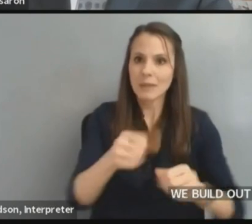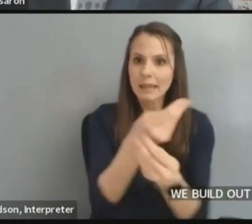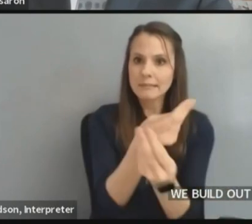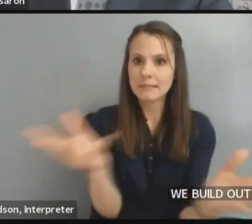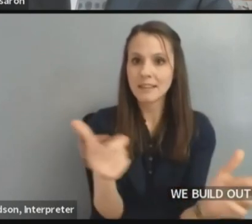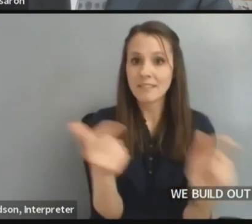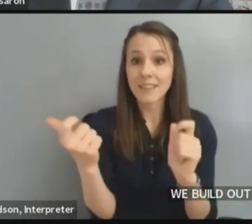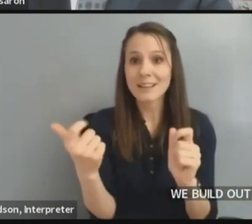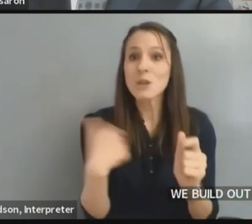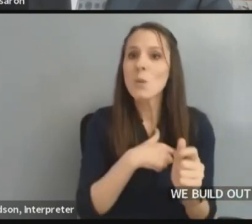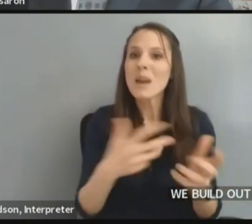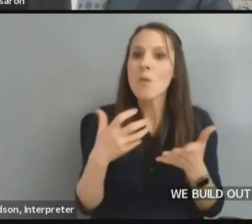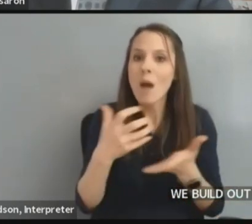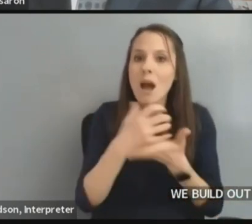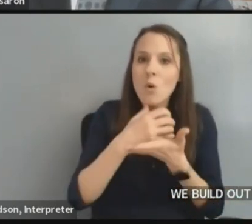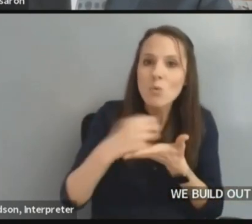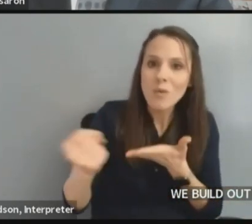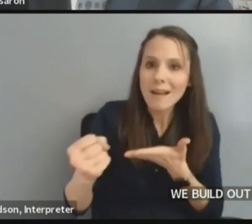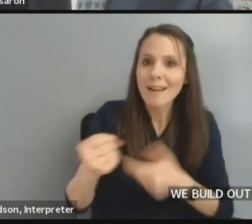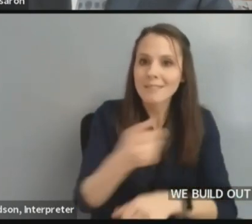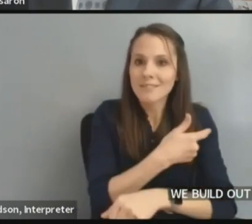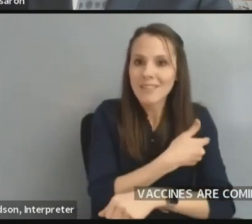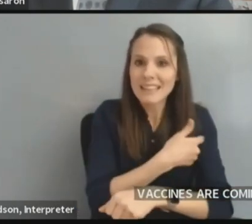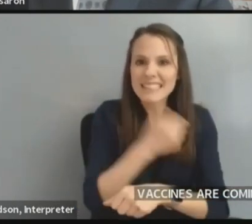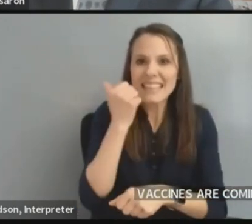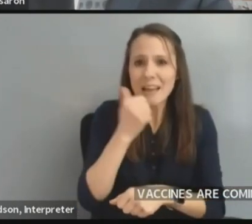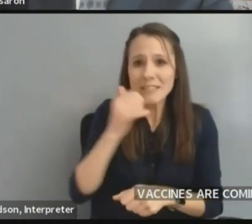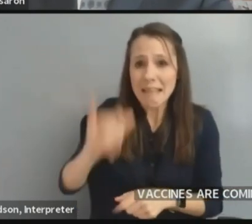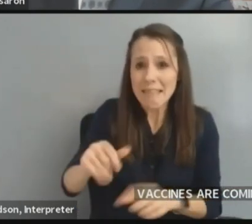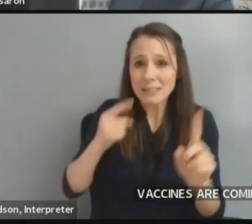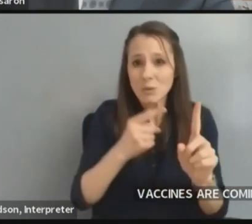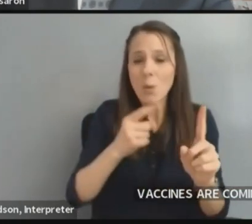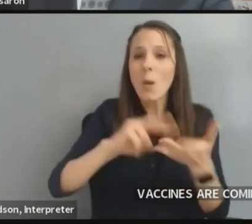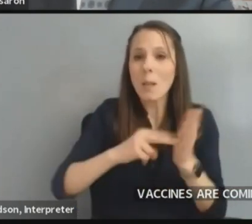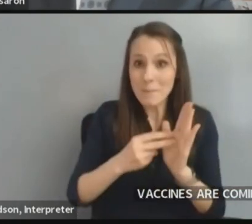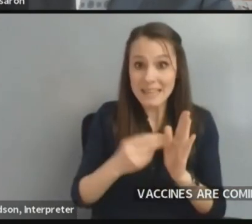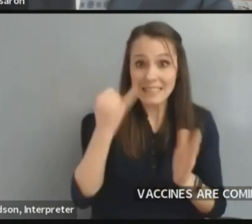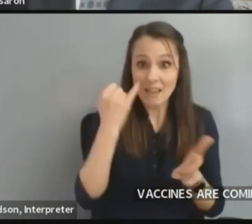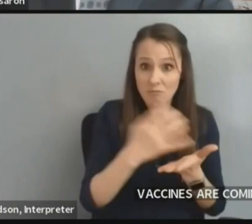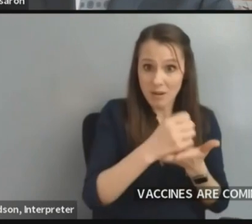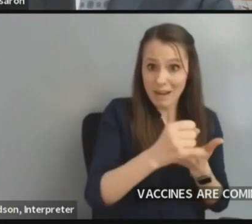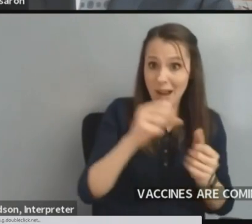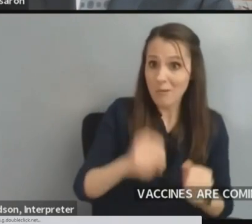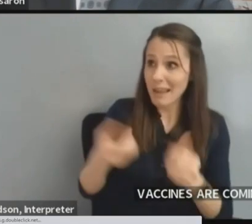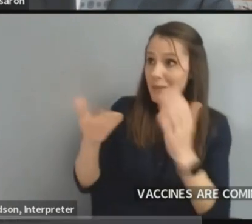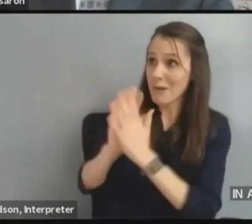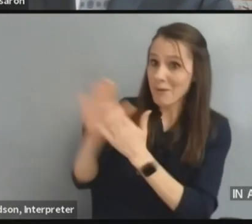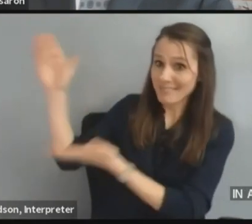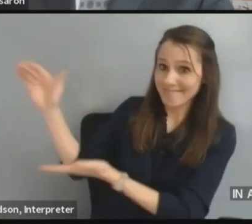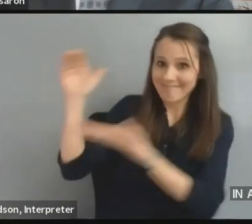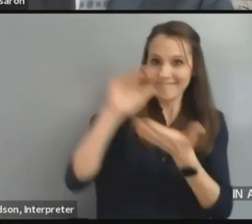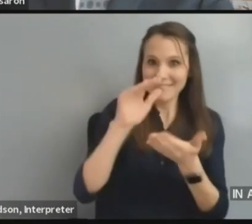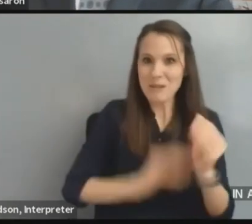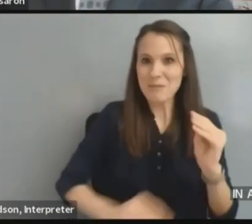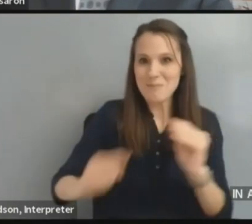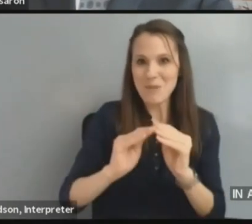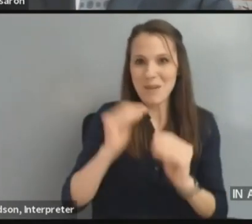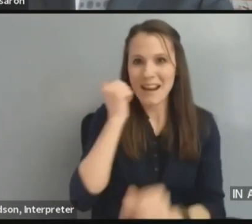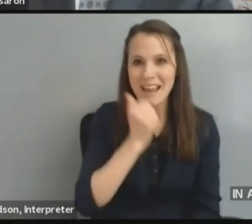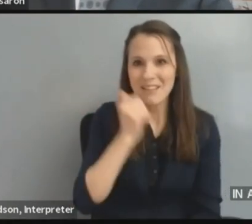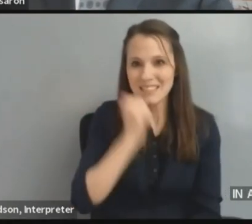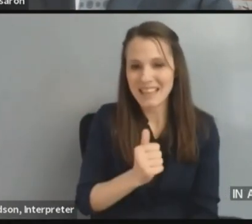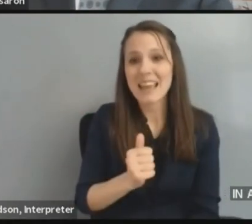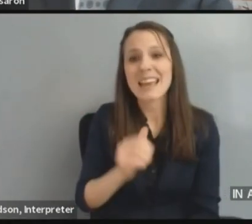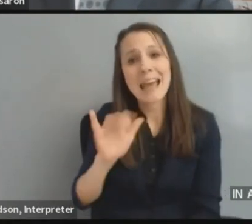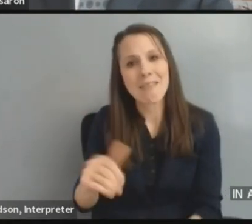out of vaccines every day, which keeps us at the top of the list for more vaccines. And it's a race against this